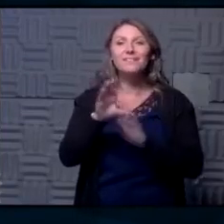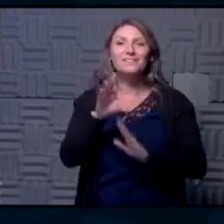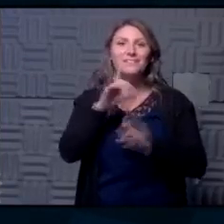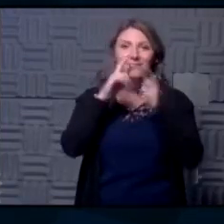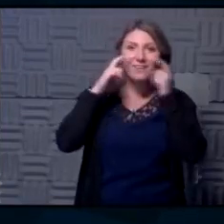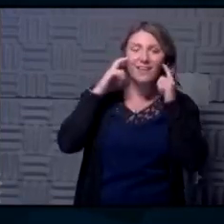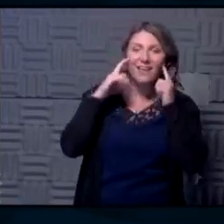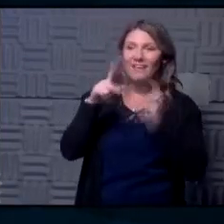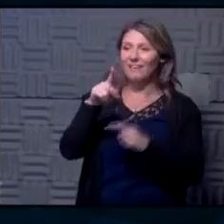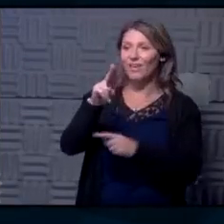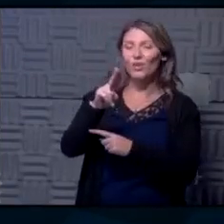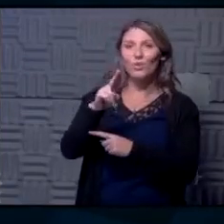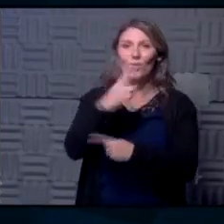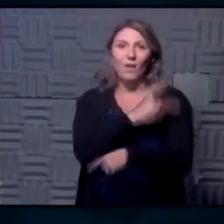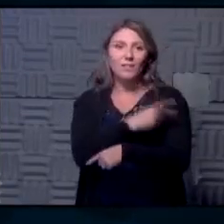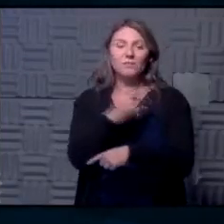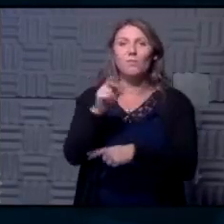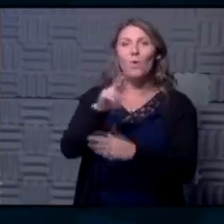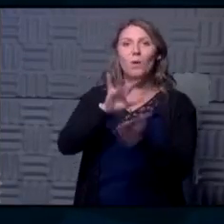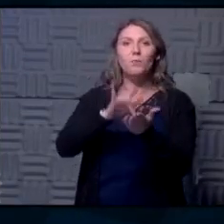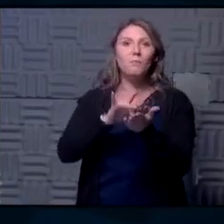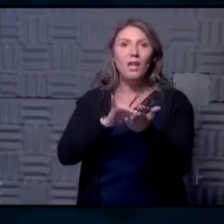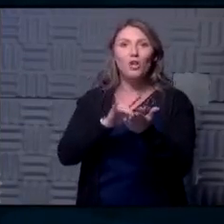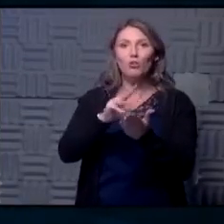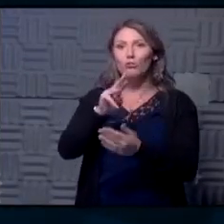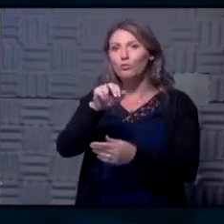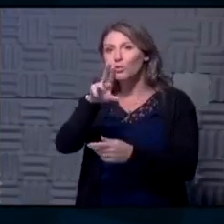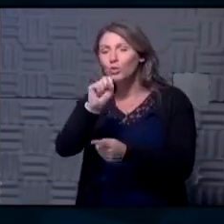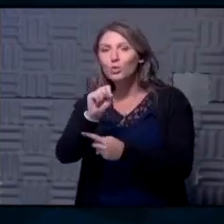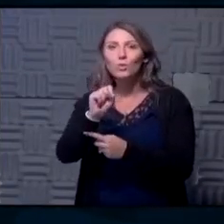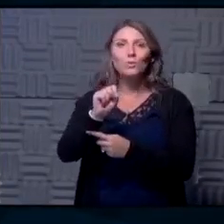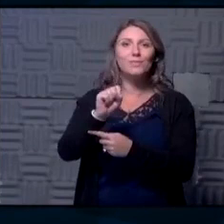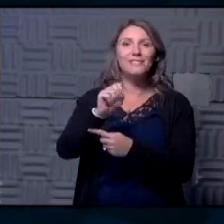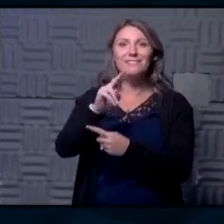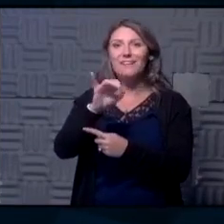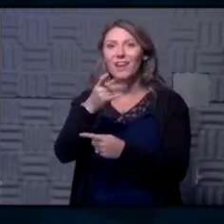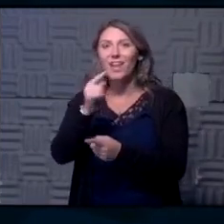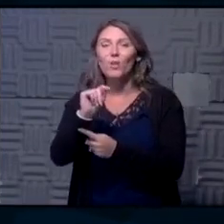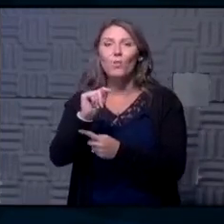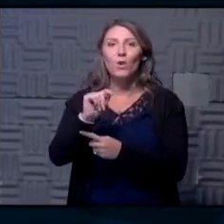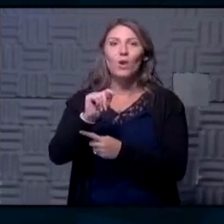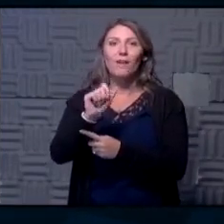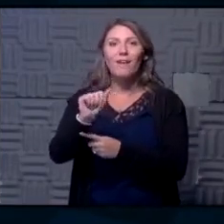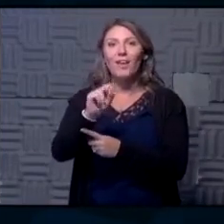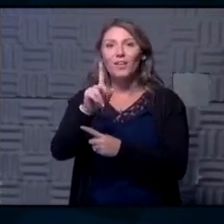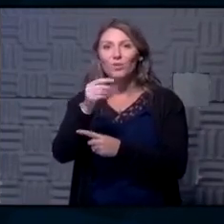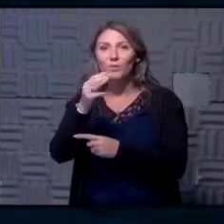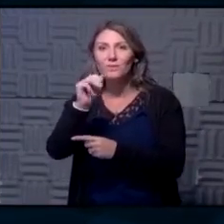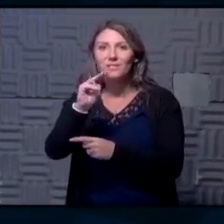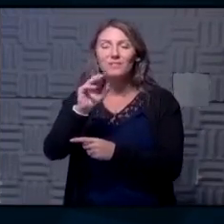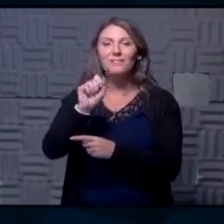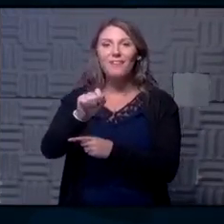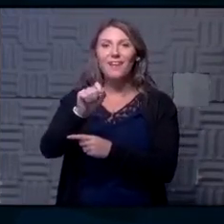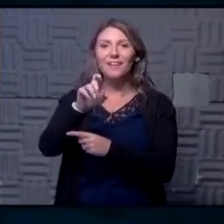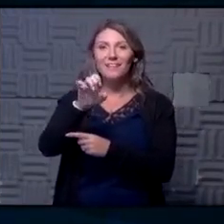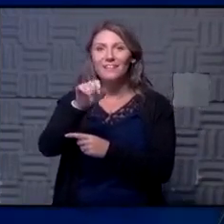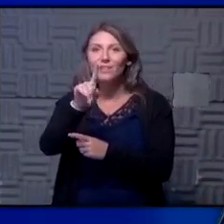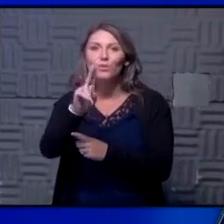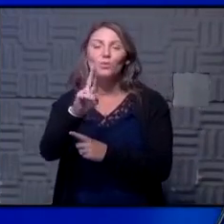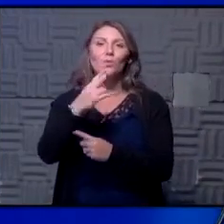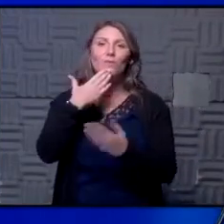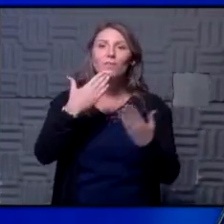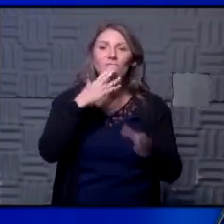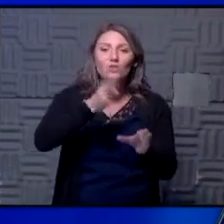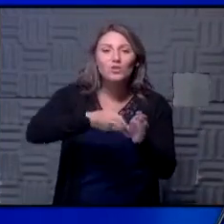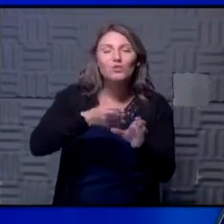kuhospital or medical news network at kumc.edu send those in we'll show them right here again thank you for being with us this